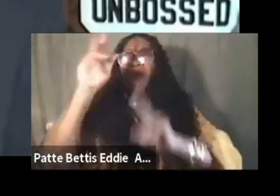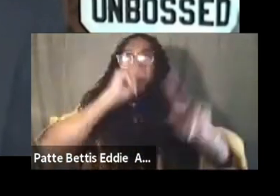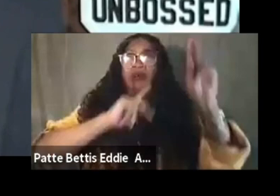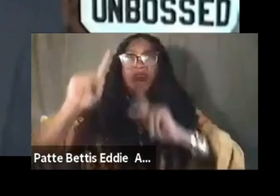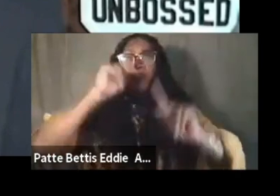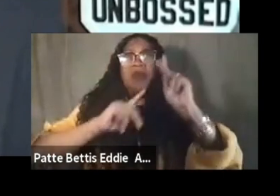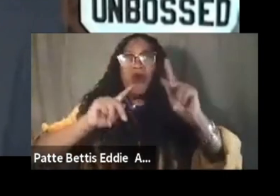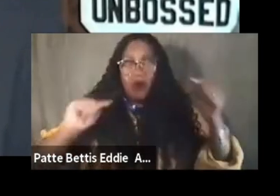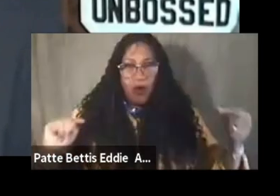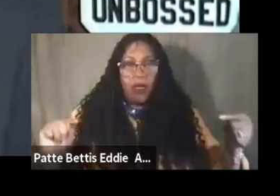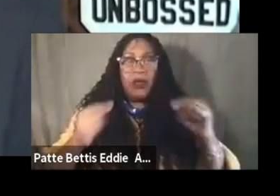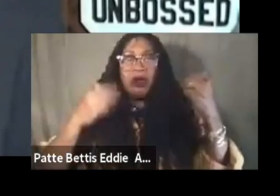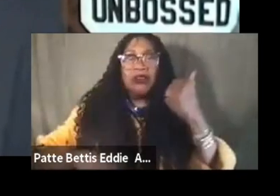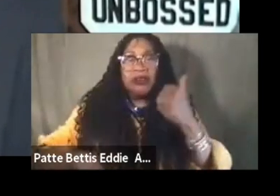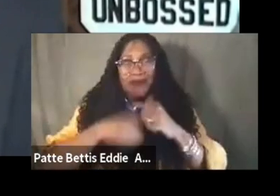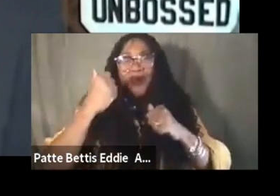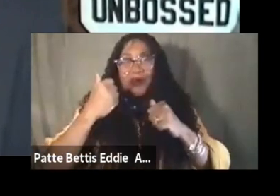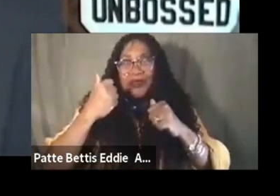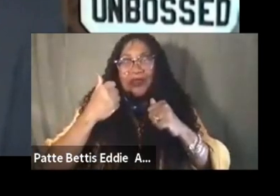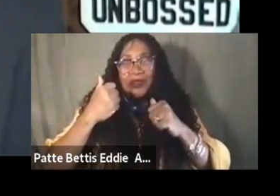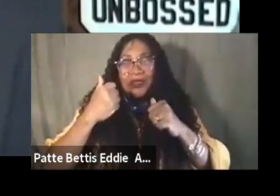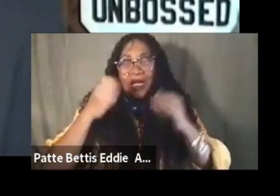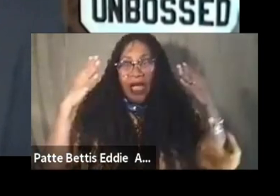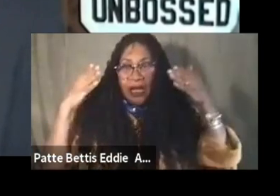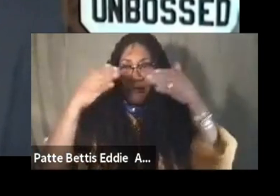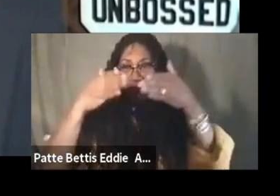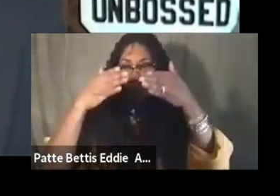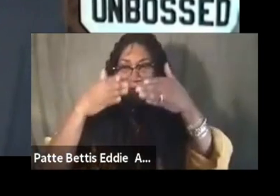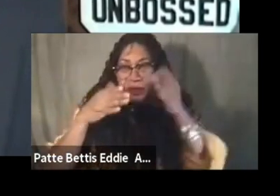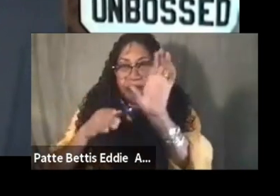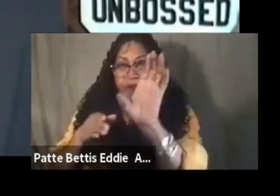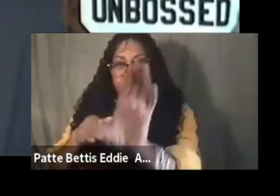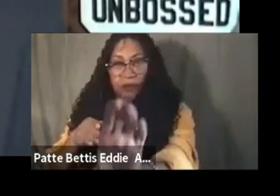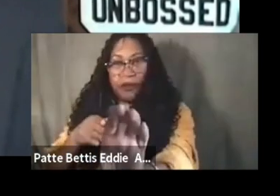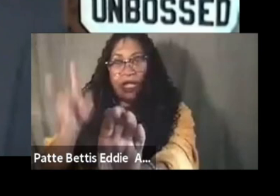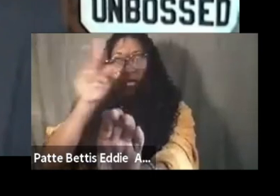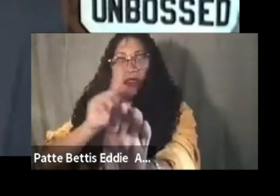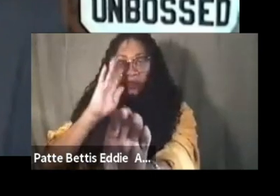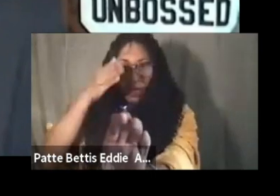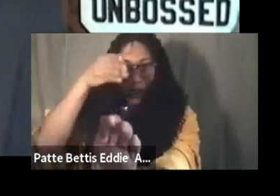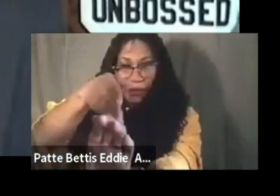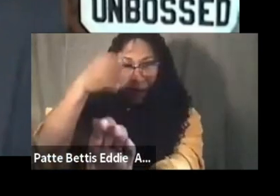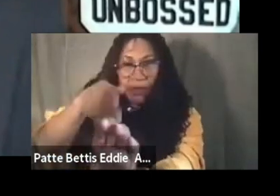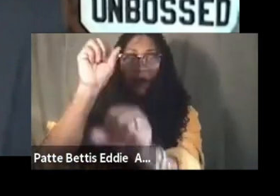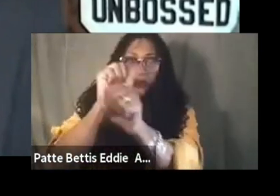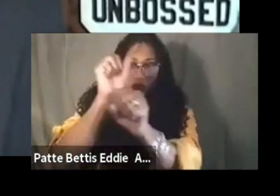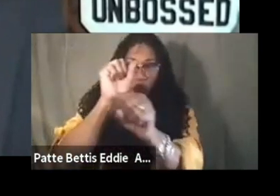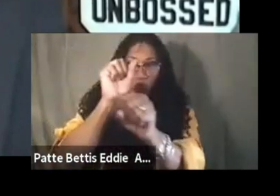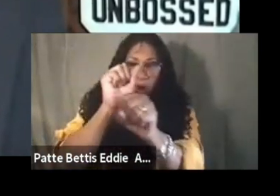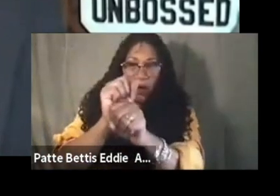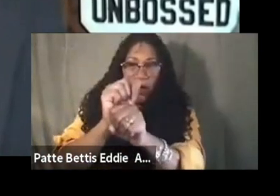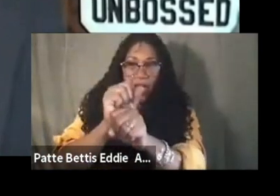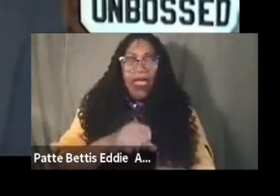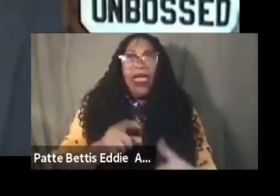most harmed right the people who have been most harmed centering those people in the work and all of that and thinking about the black